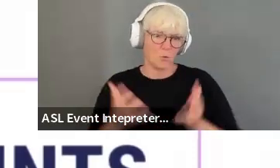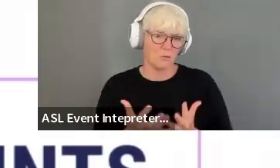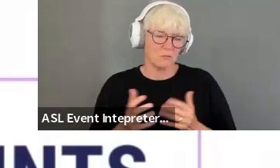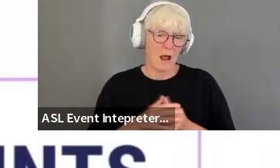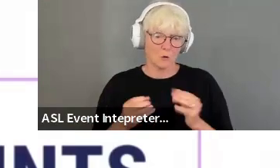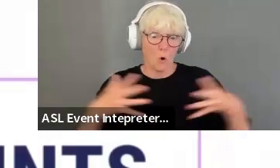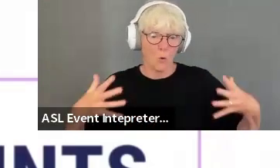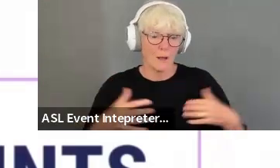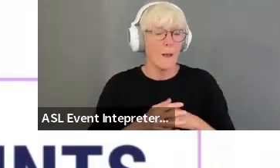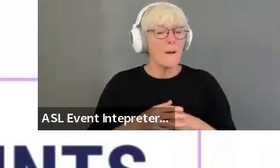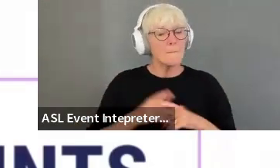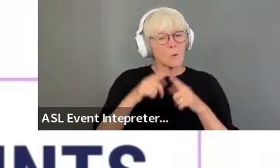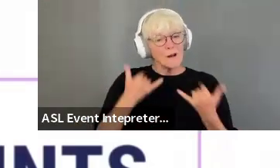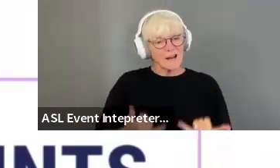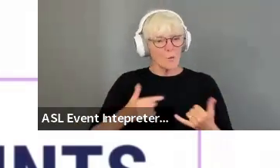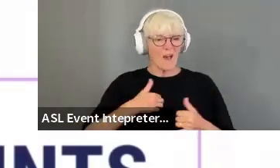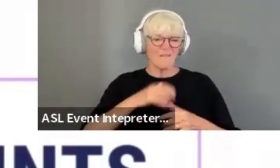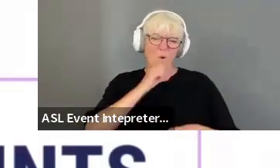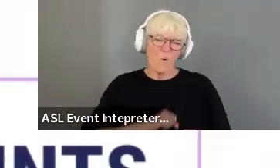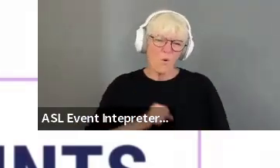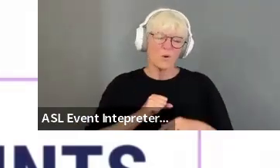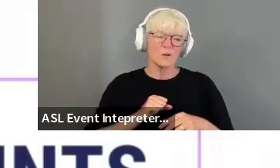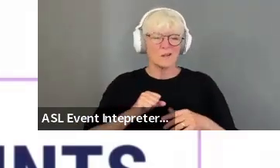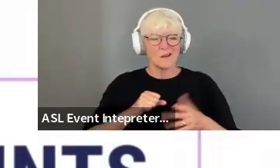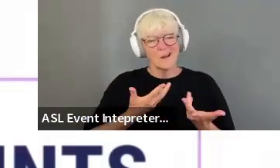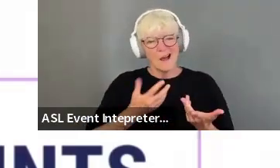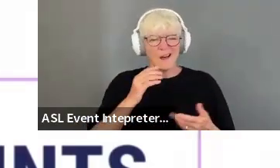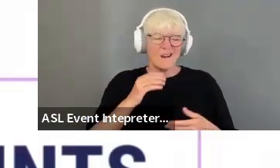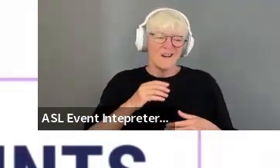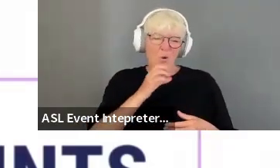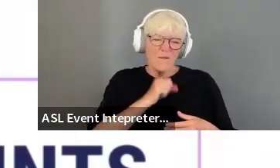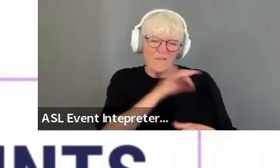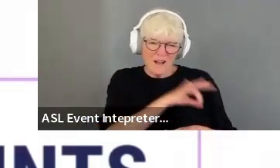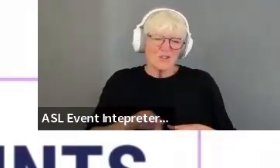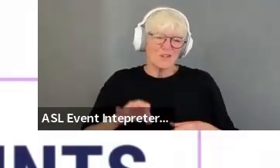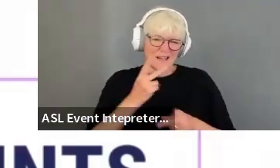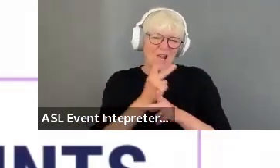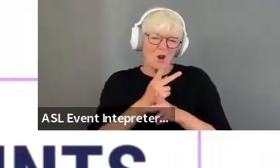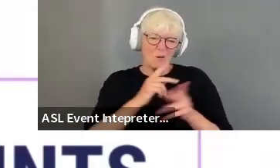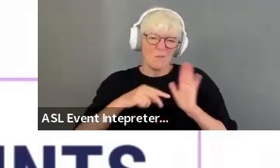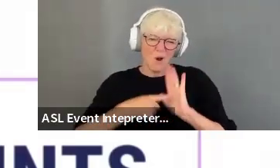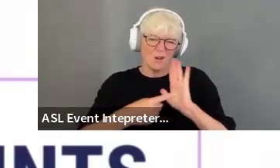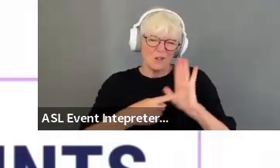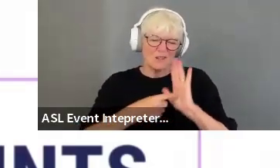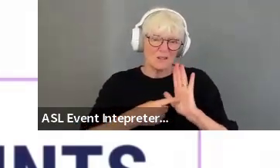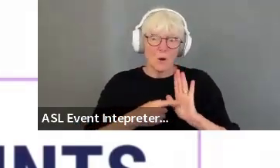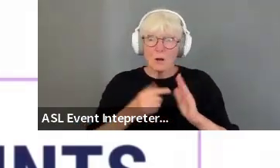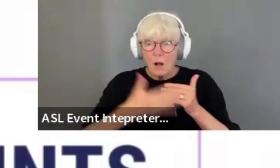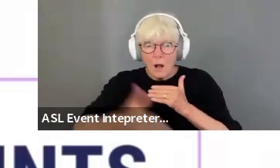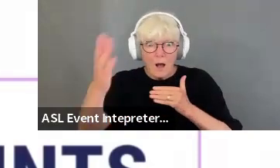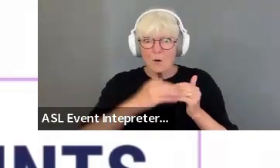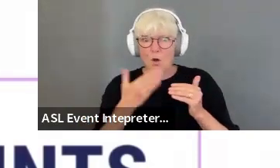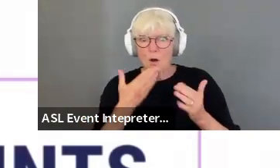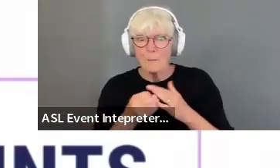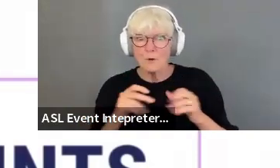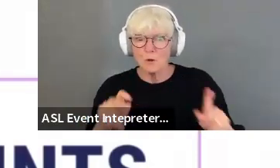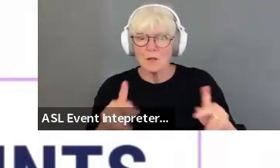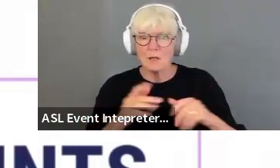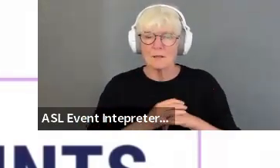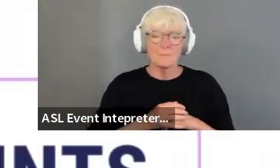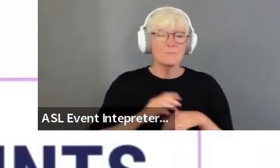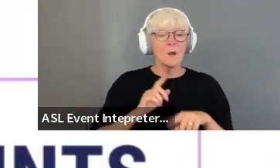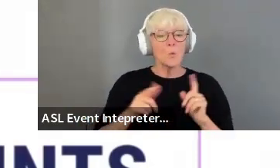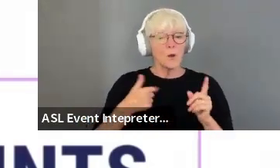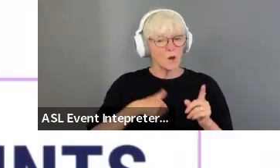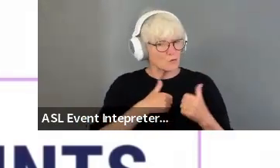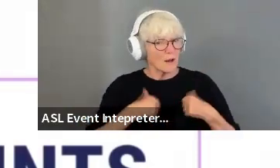players are operating under antiquated housebound care models and leaving so much opportunity on the table. It's actually a bit challenging to